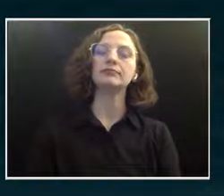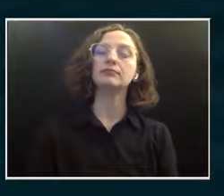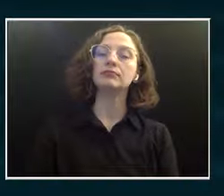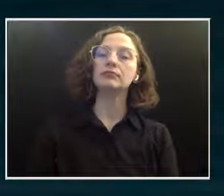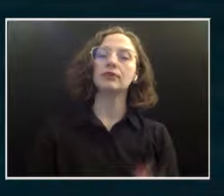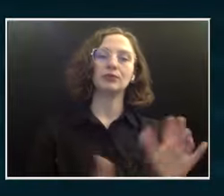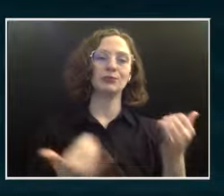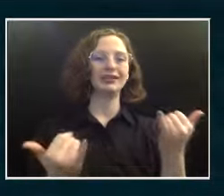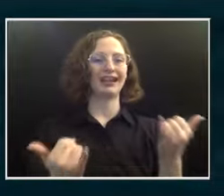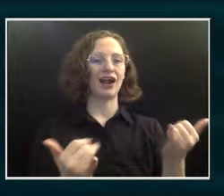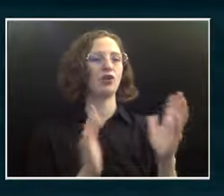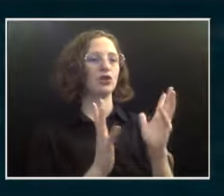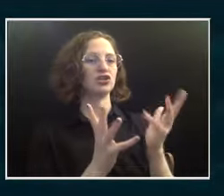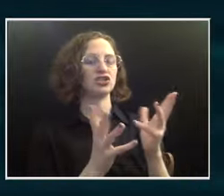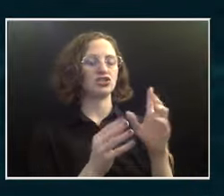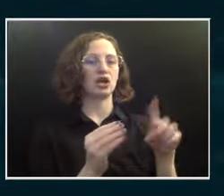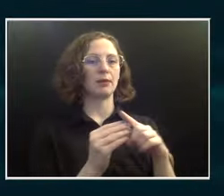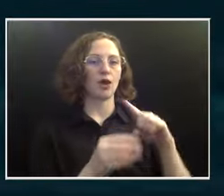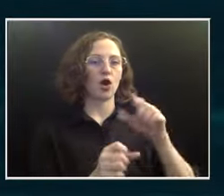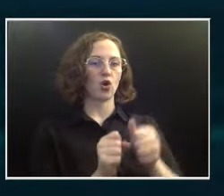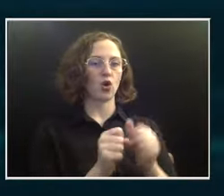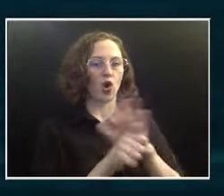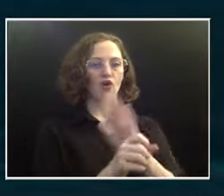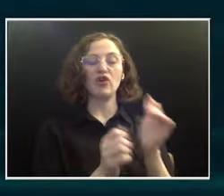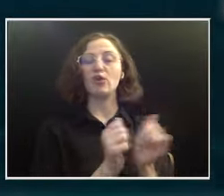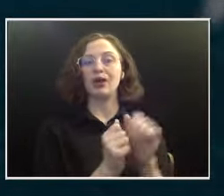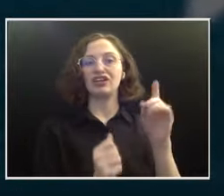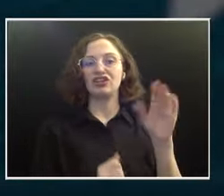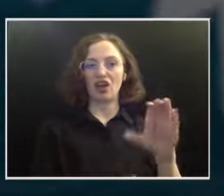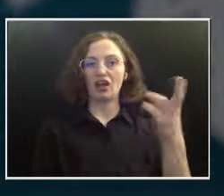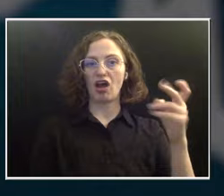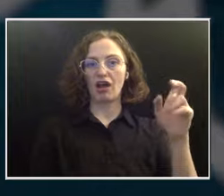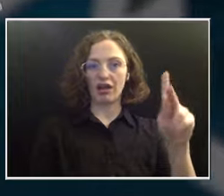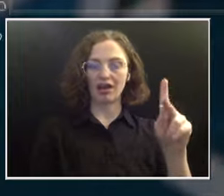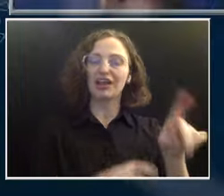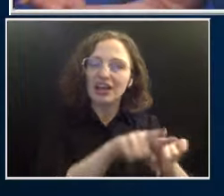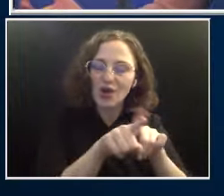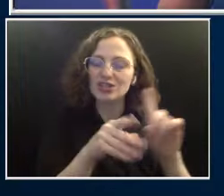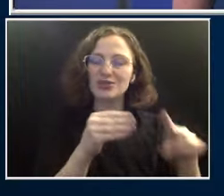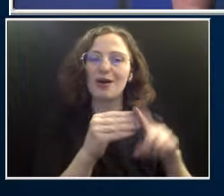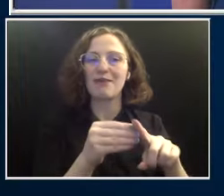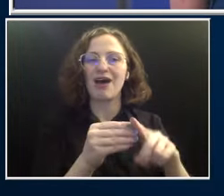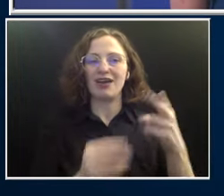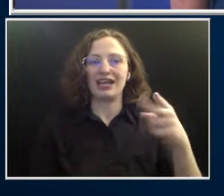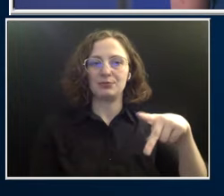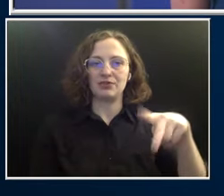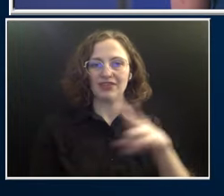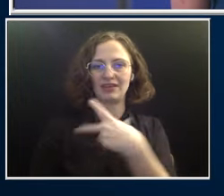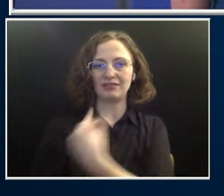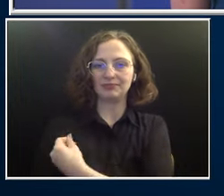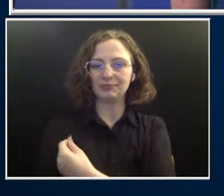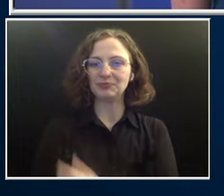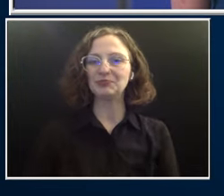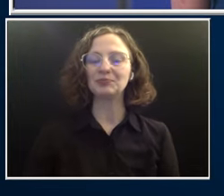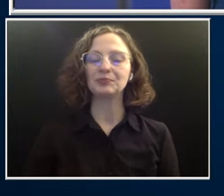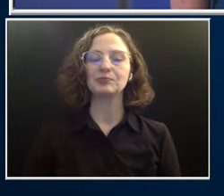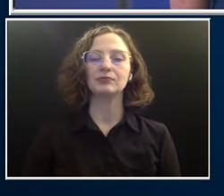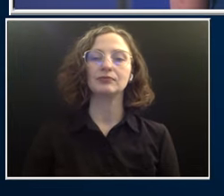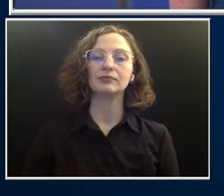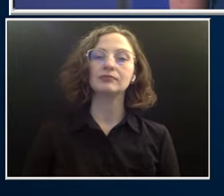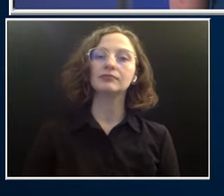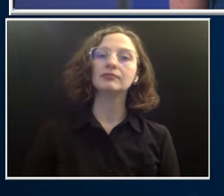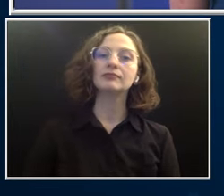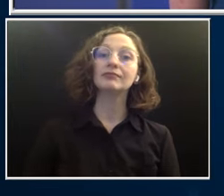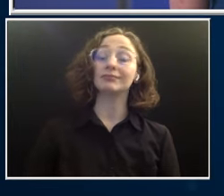Hawkinson. But I also want you to weigh in on what we've been talking about, just about the vaccine and kind of jump in on what Dr. Jula said. Yeah, no, I